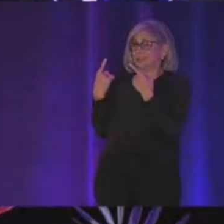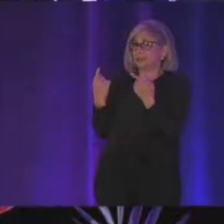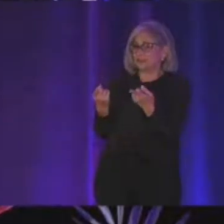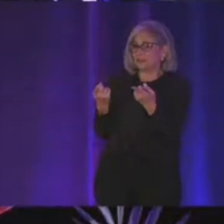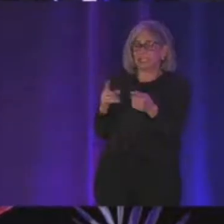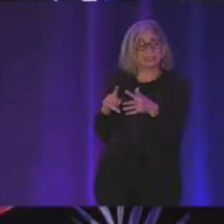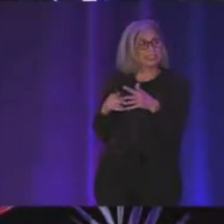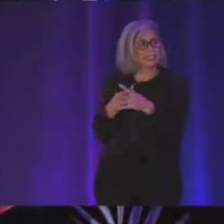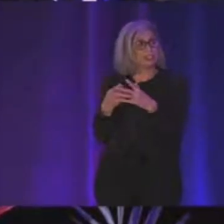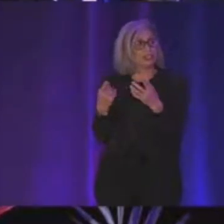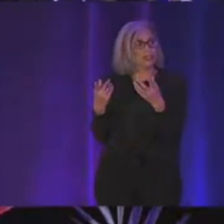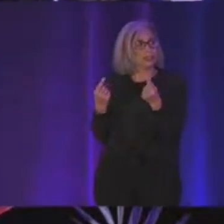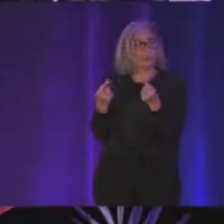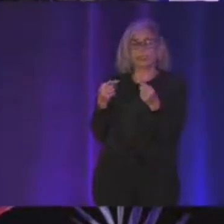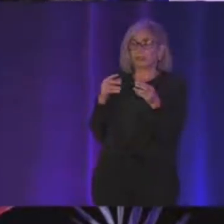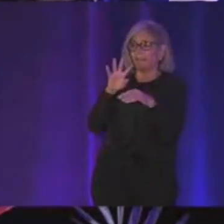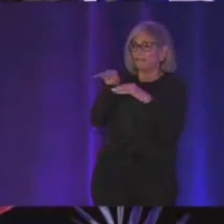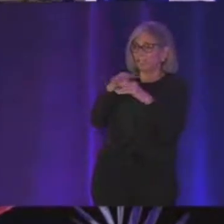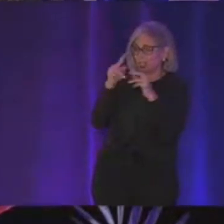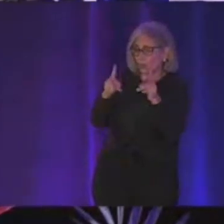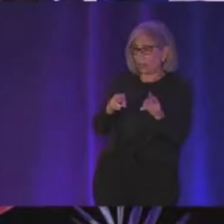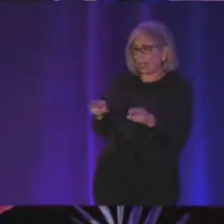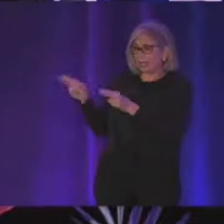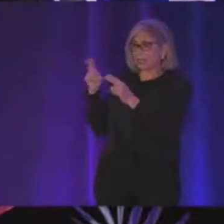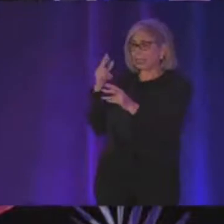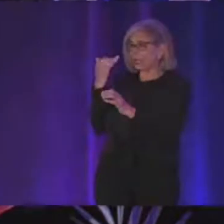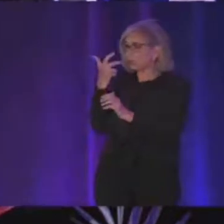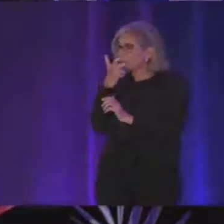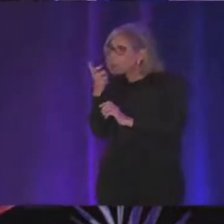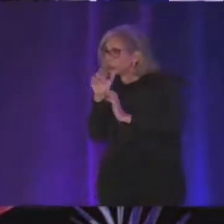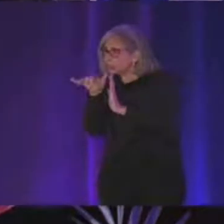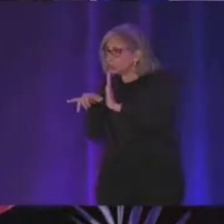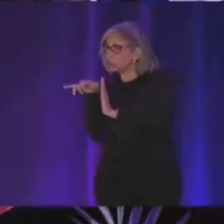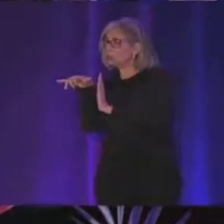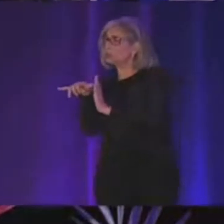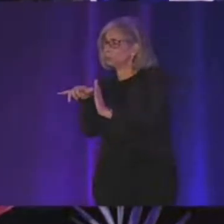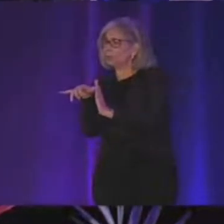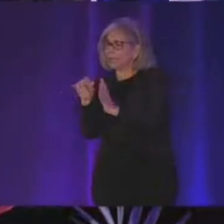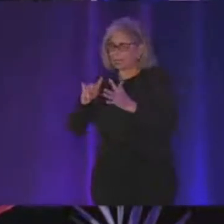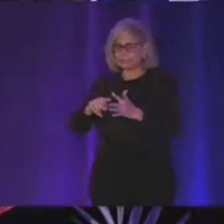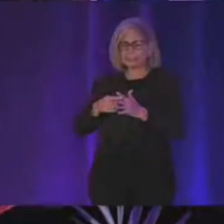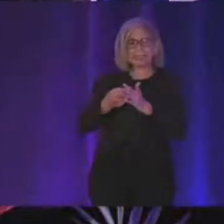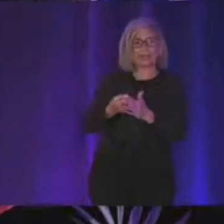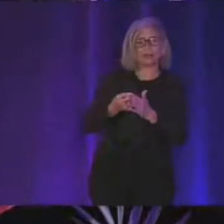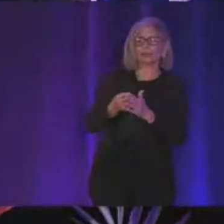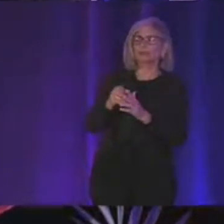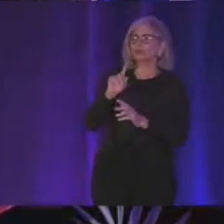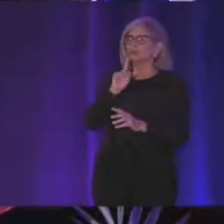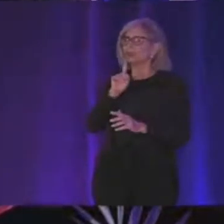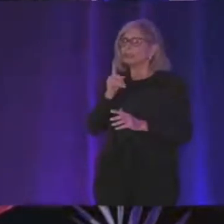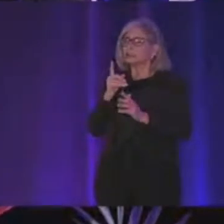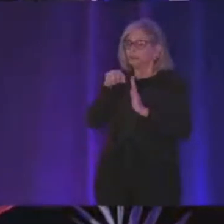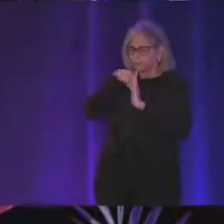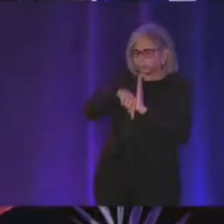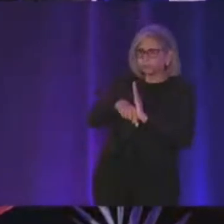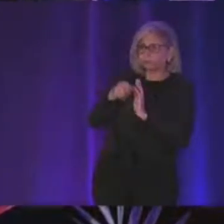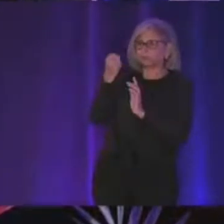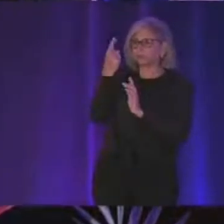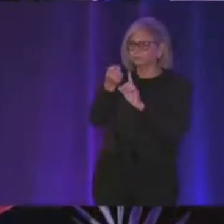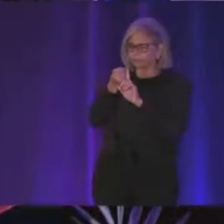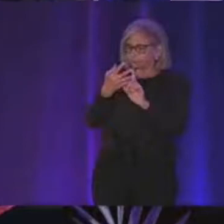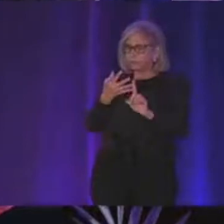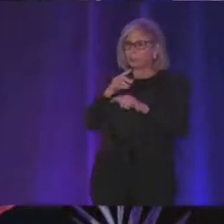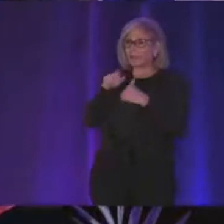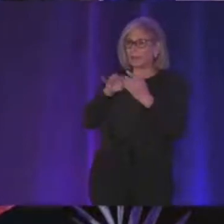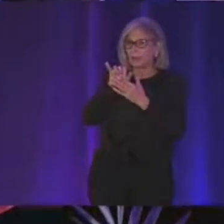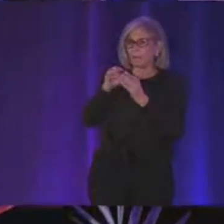doing like more video editing and like watching YouTube and everything and so I started like really like going deep and serious into it and